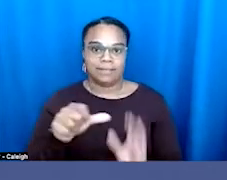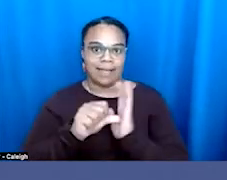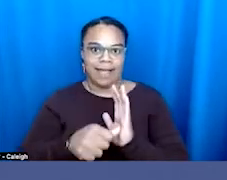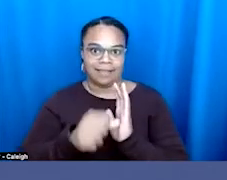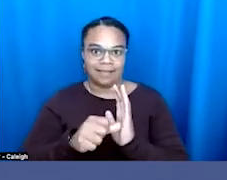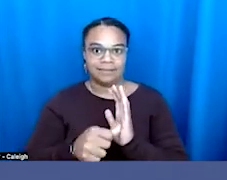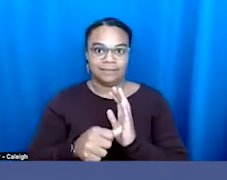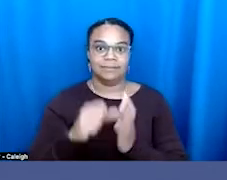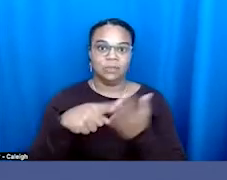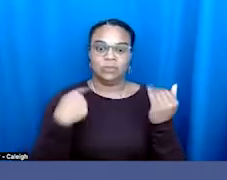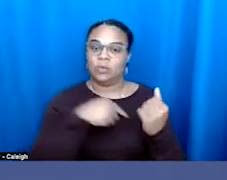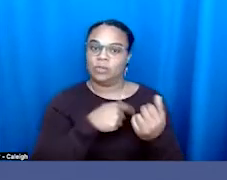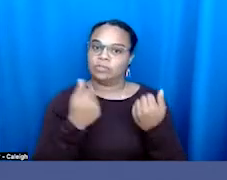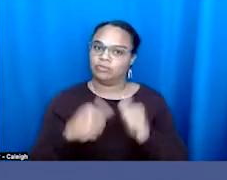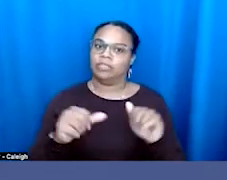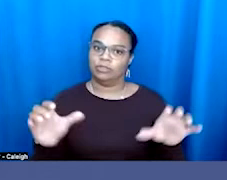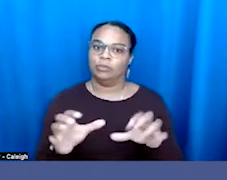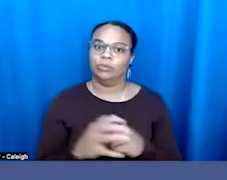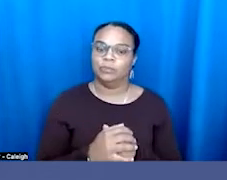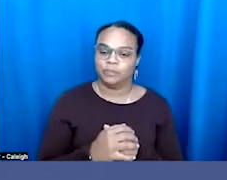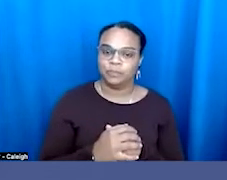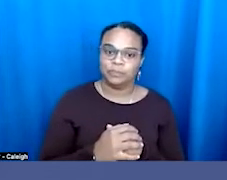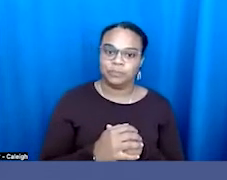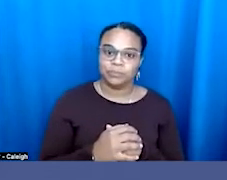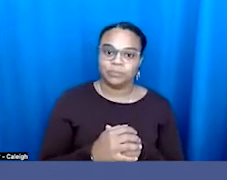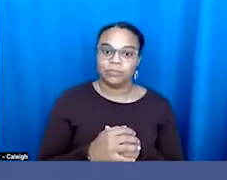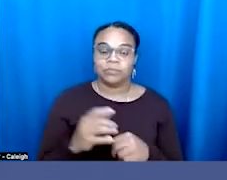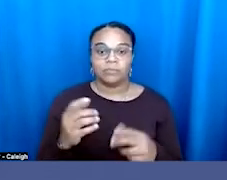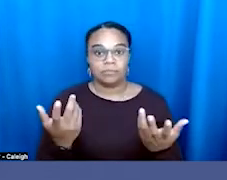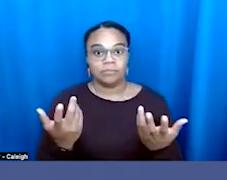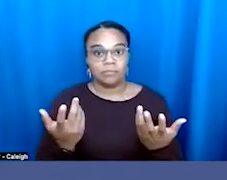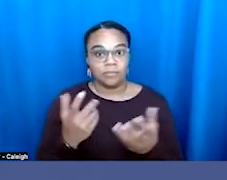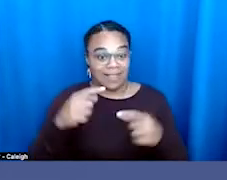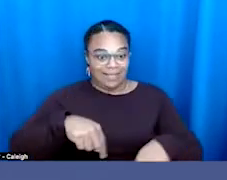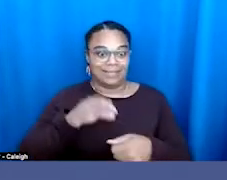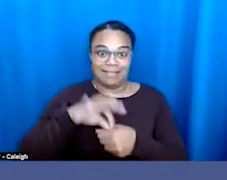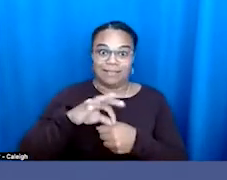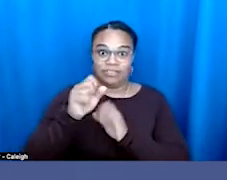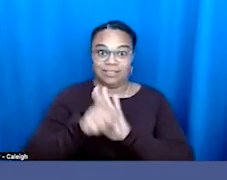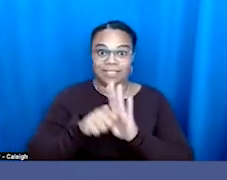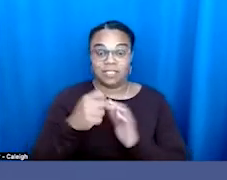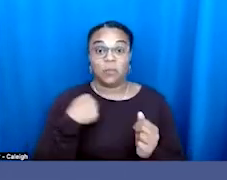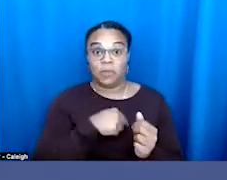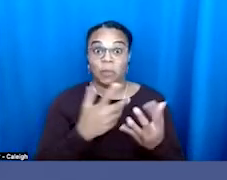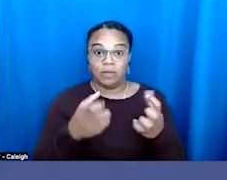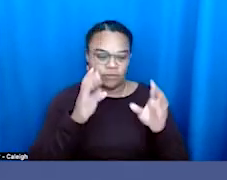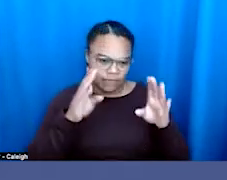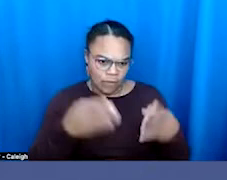trying to do in this election season, is highlight sort of what's at stake and